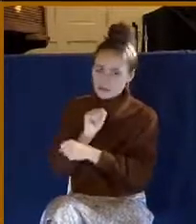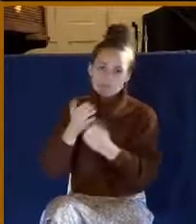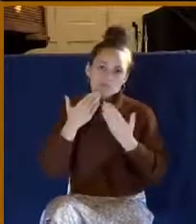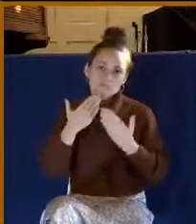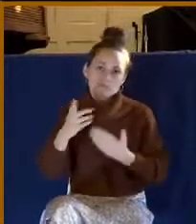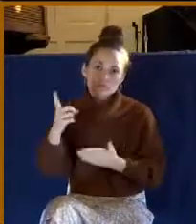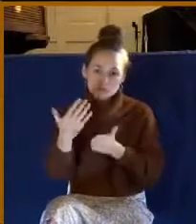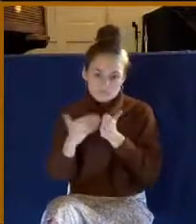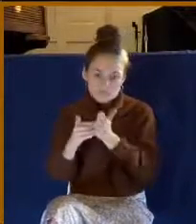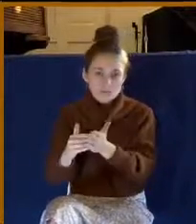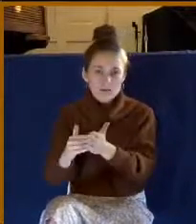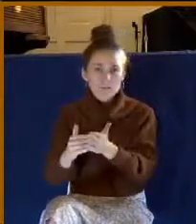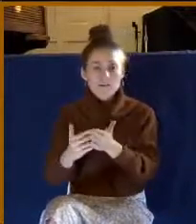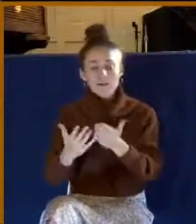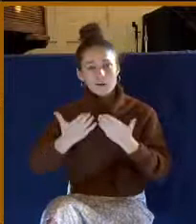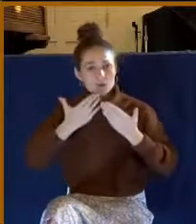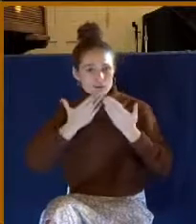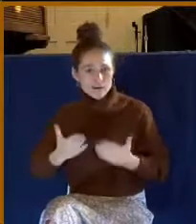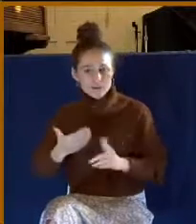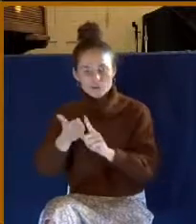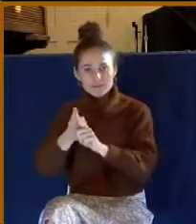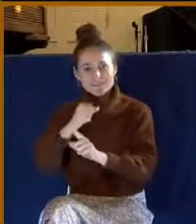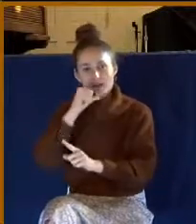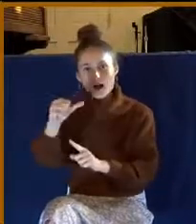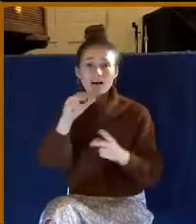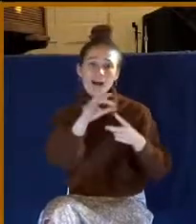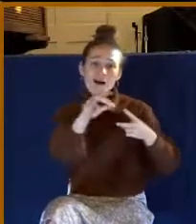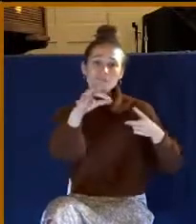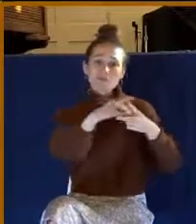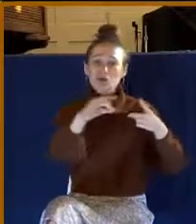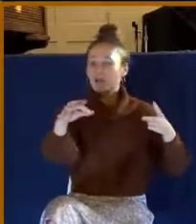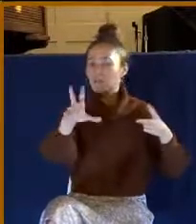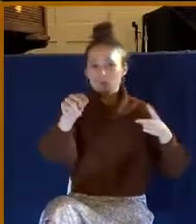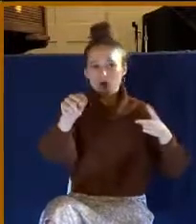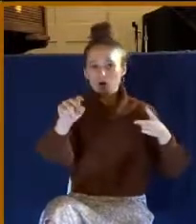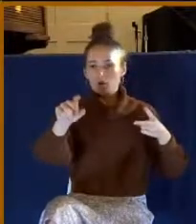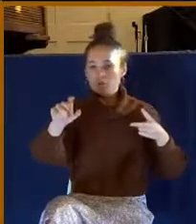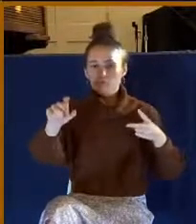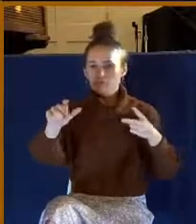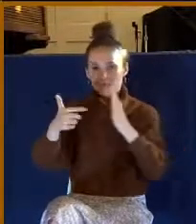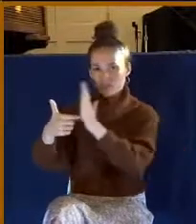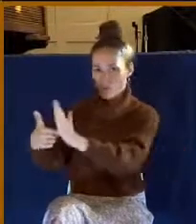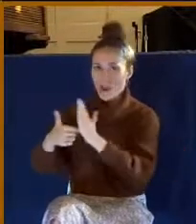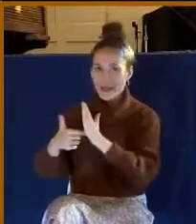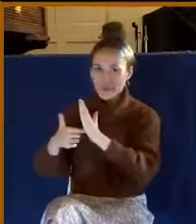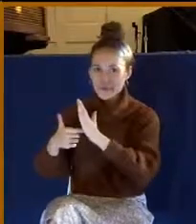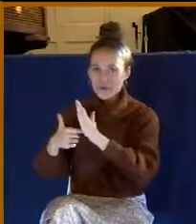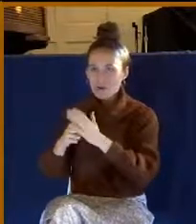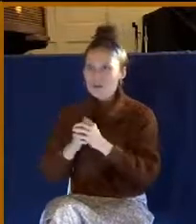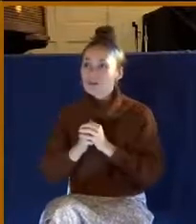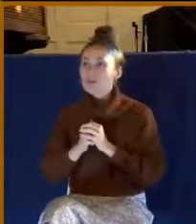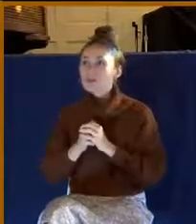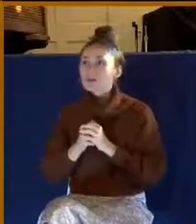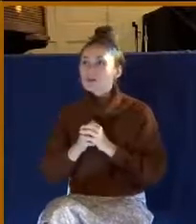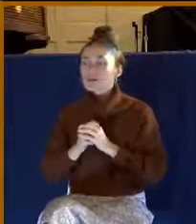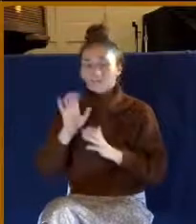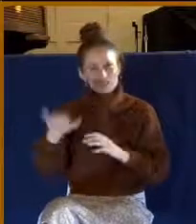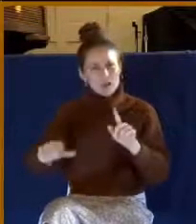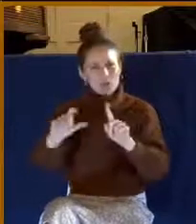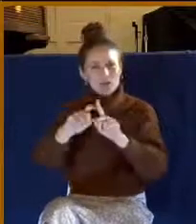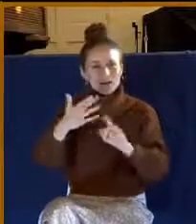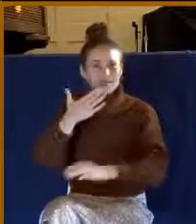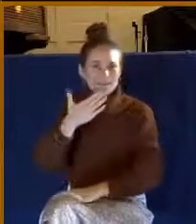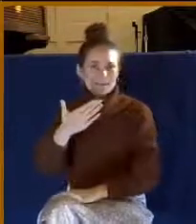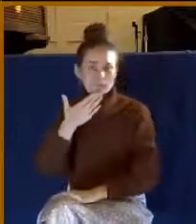not an option. It is an obligation. This is another thing I notice about this word here. This is one word in the Greek. It is a